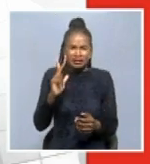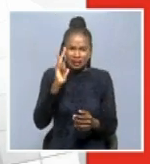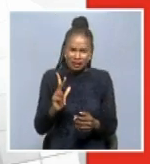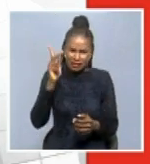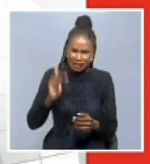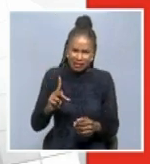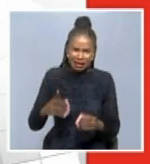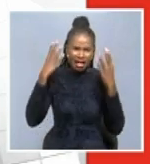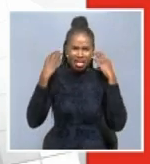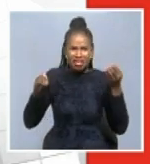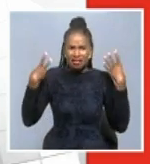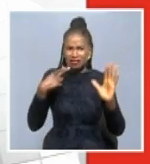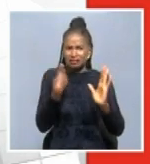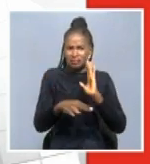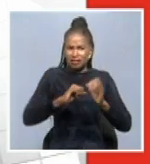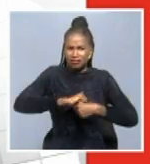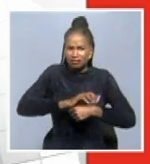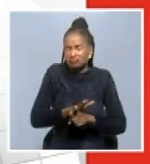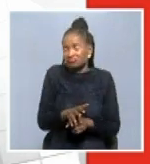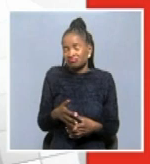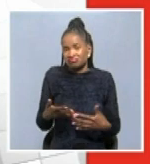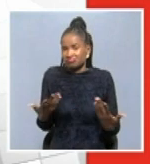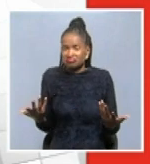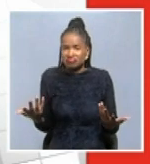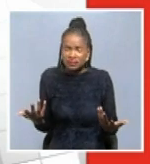Yes, it's something that we will keep on, uh,